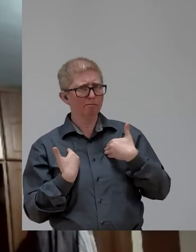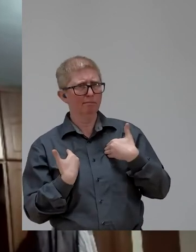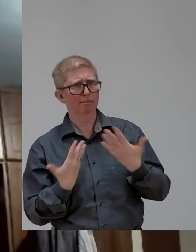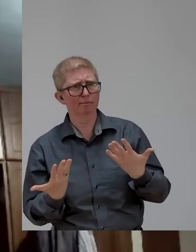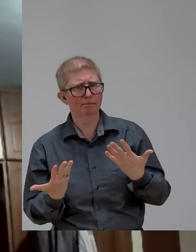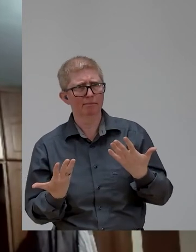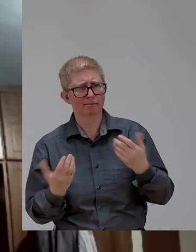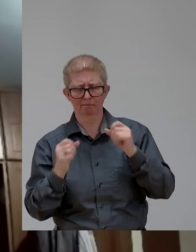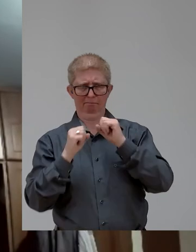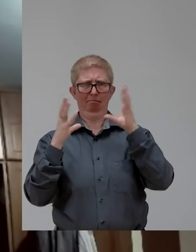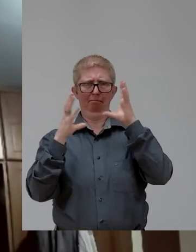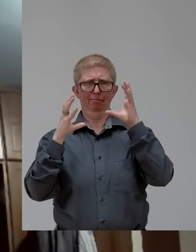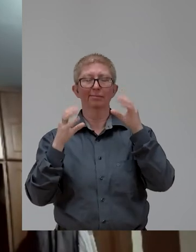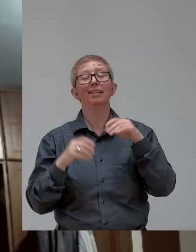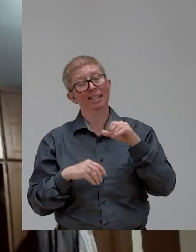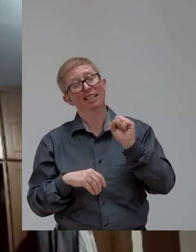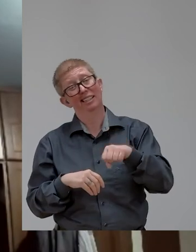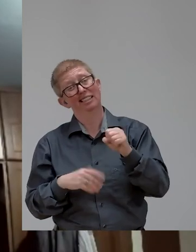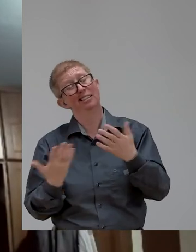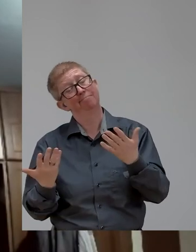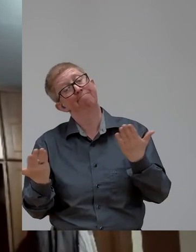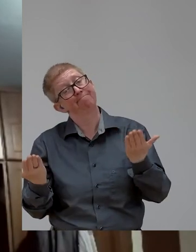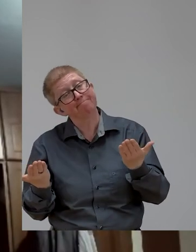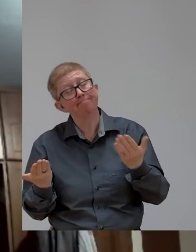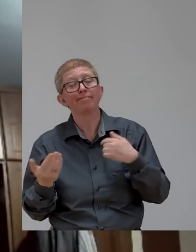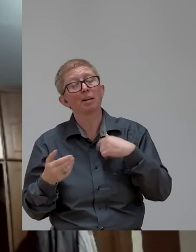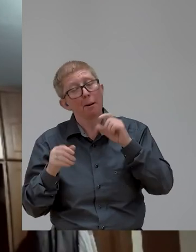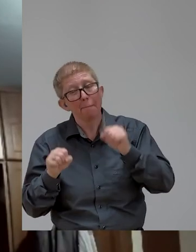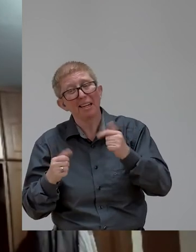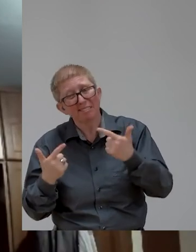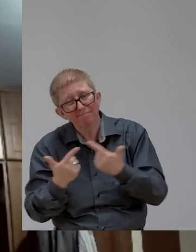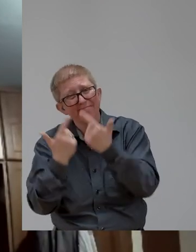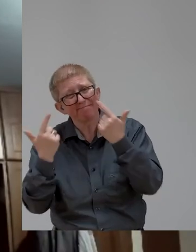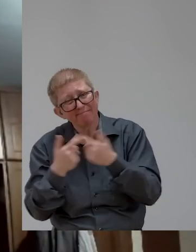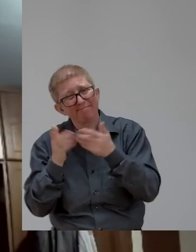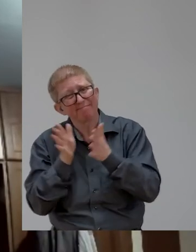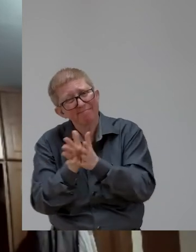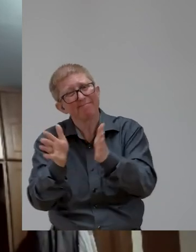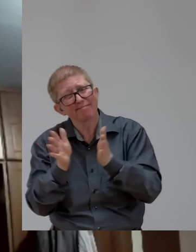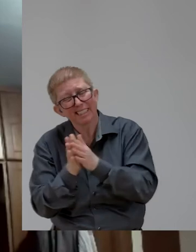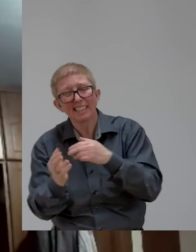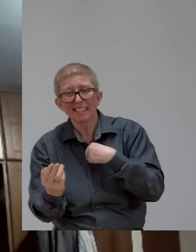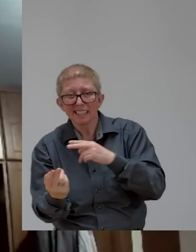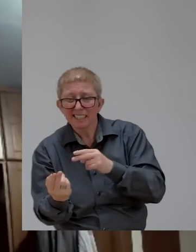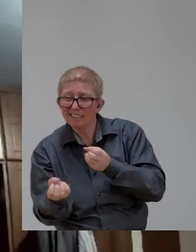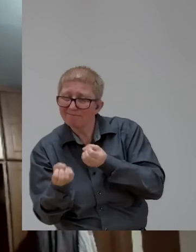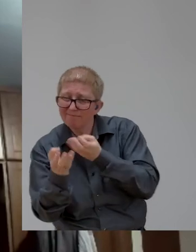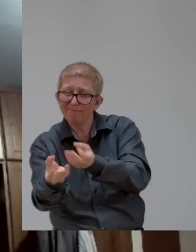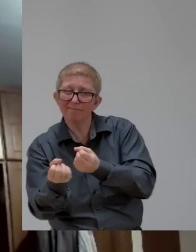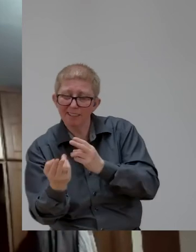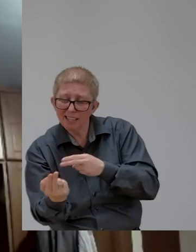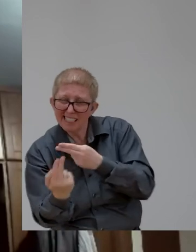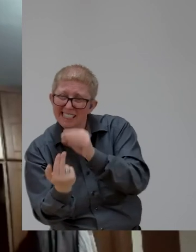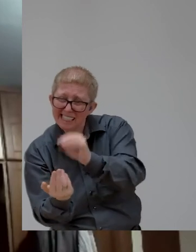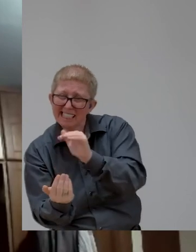disability or something like that. Just so, you know, talk people into their language. Put them into their own zone because we're